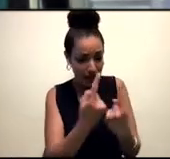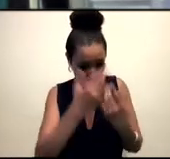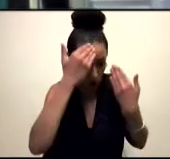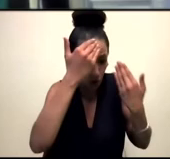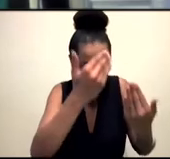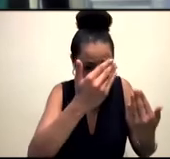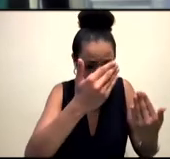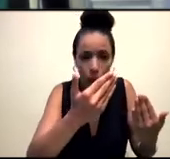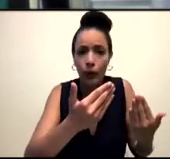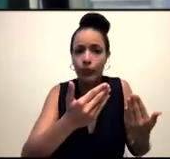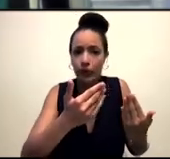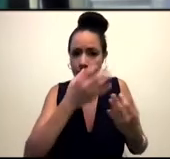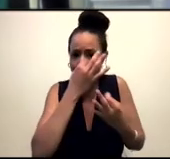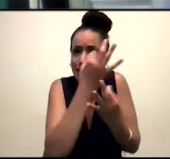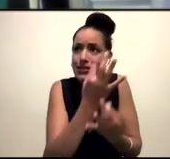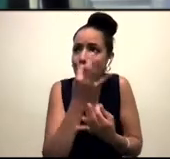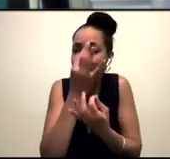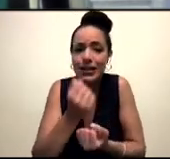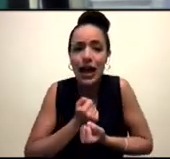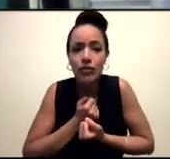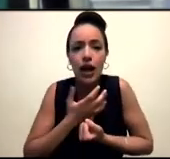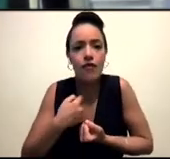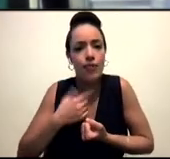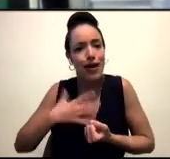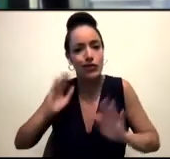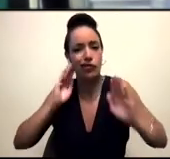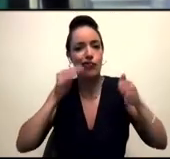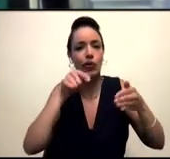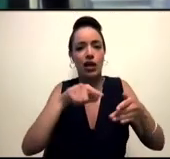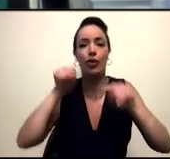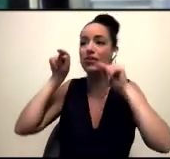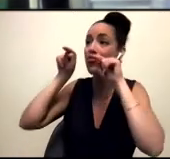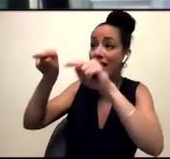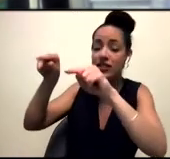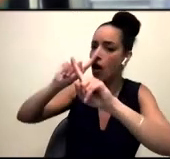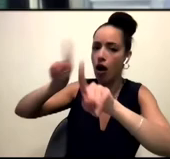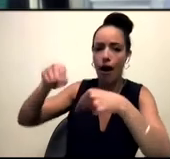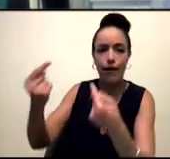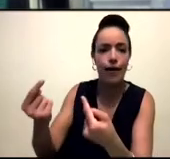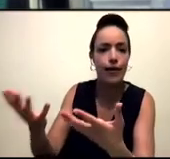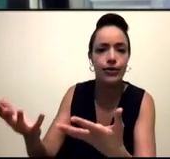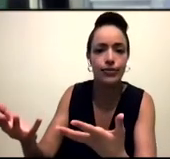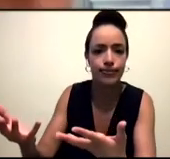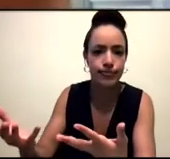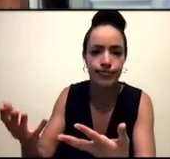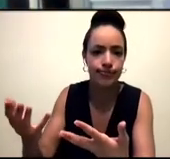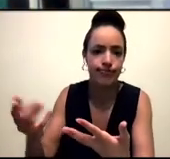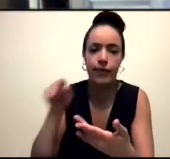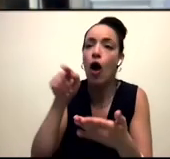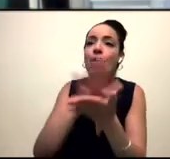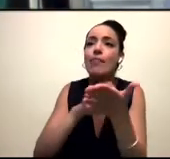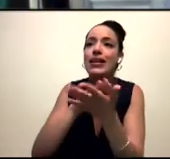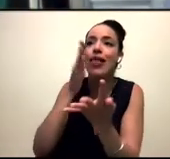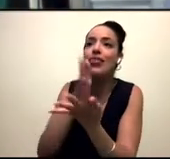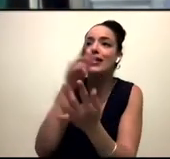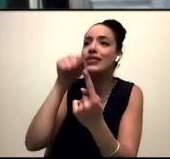And that to me is where I need to orient, because I can't do this. I can't do that, that thing of this is what this means are these lies. And of